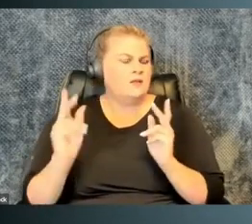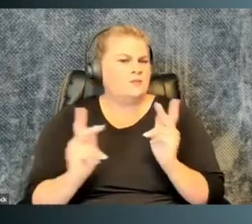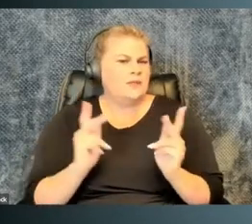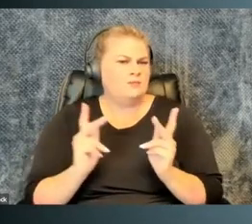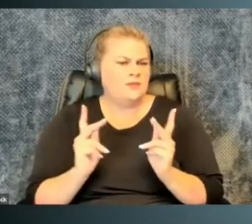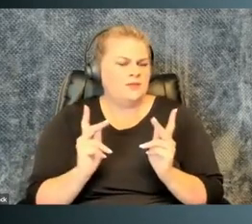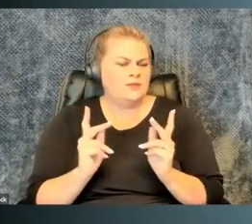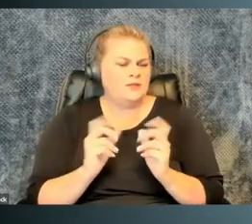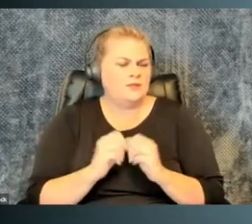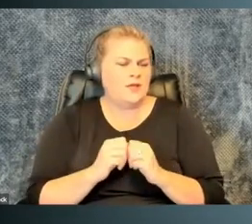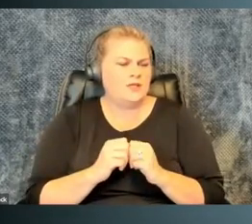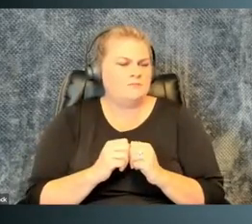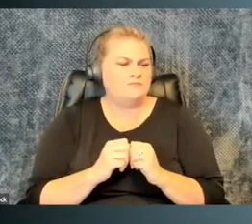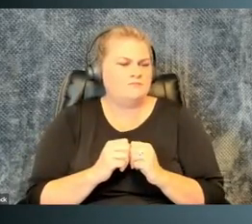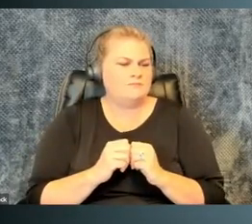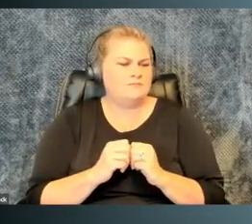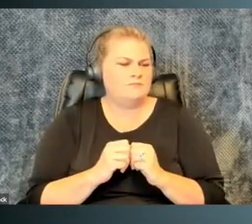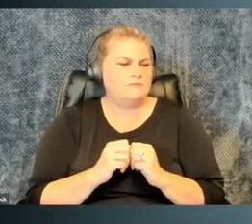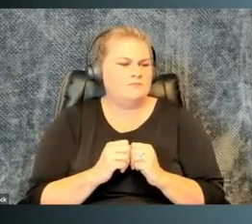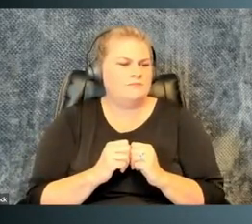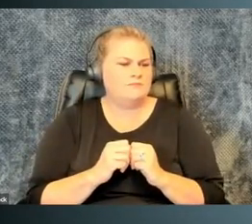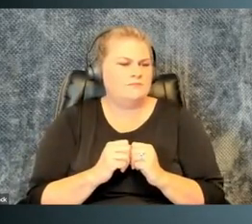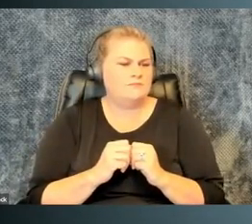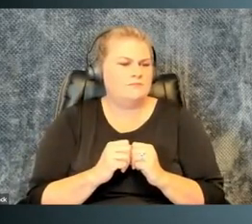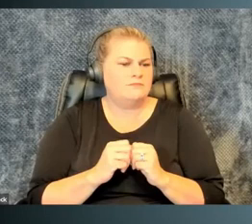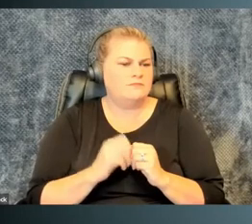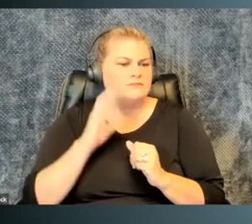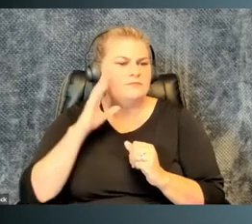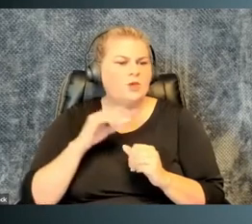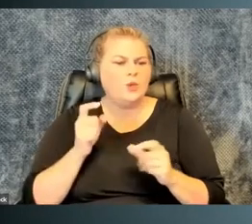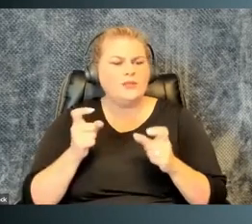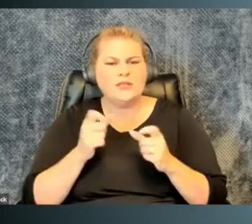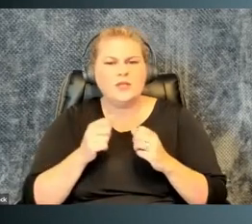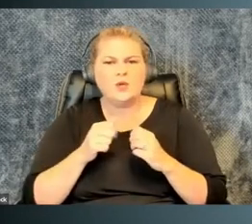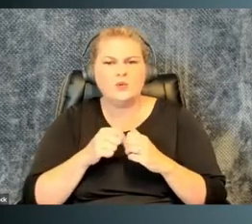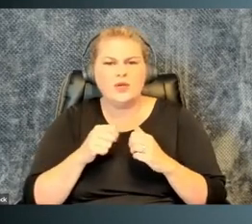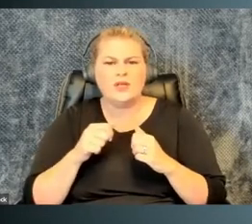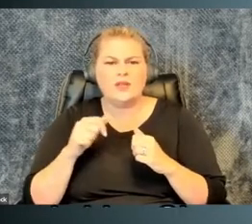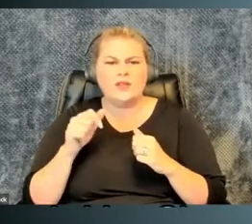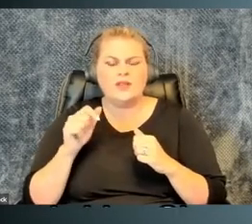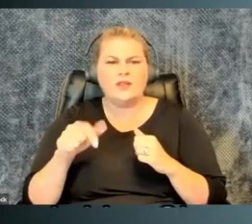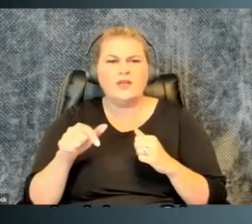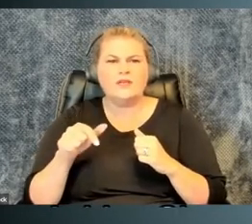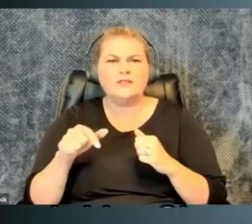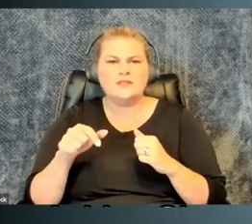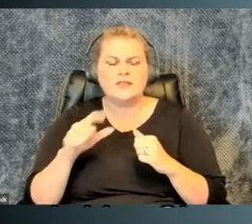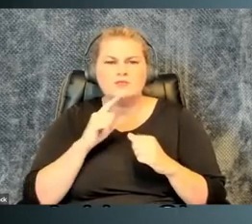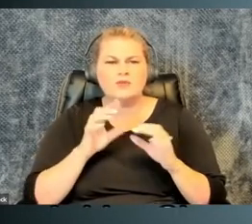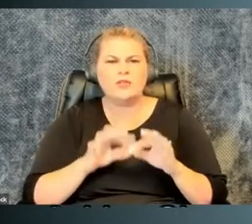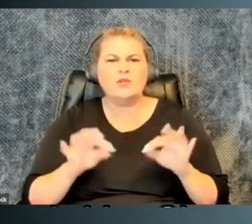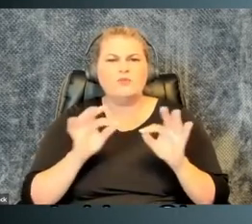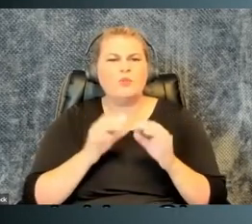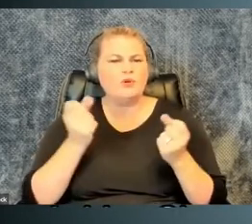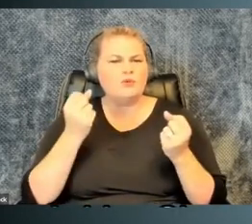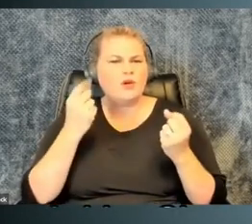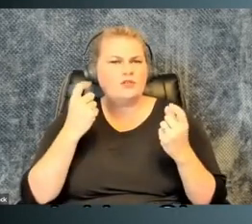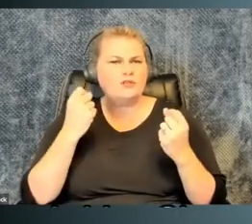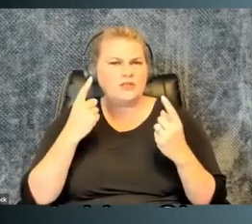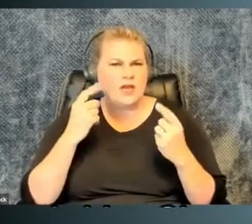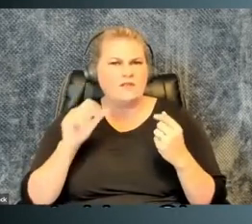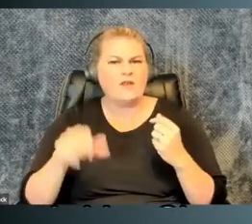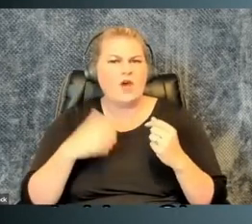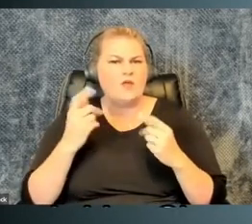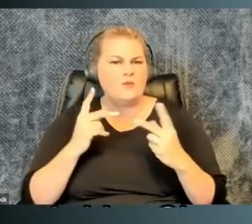And I think a lot of people, you know, dealing with the slog, it's really important to